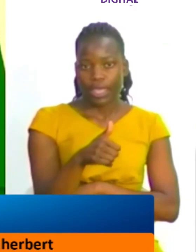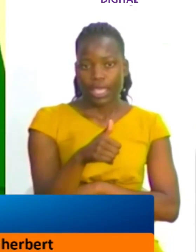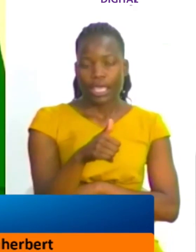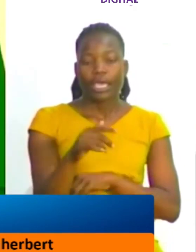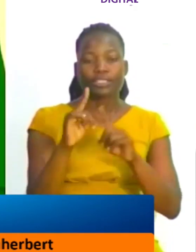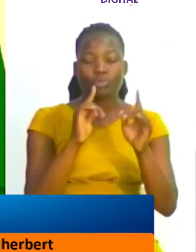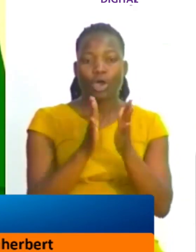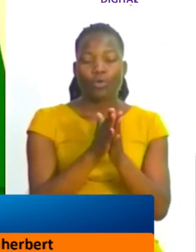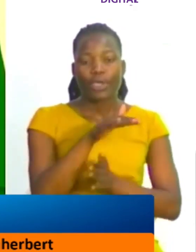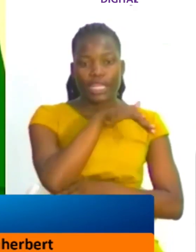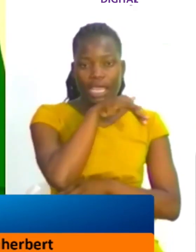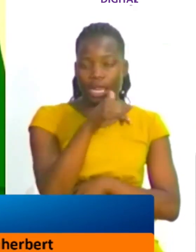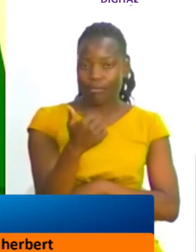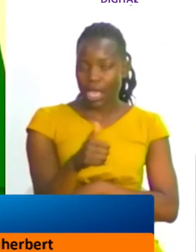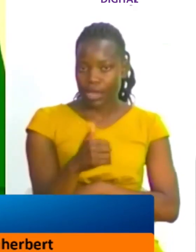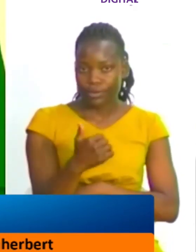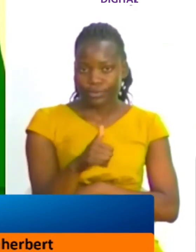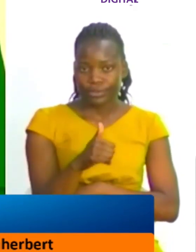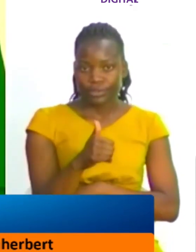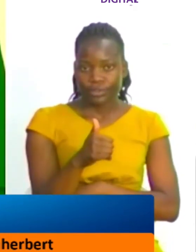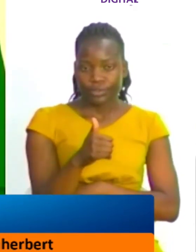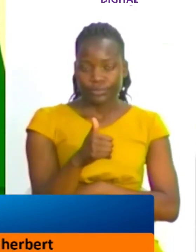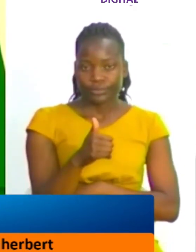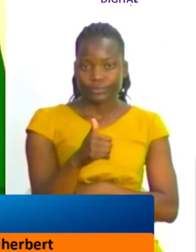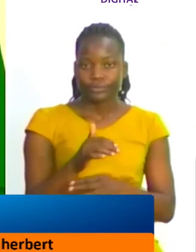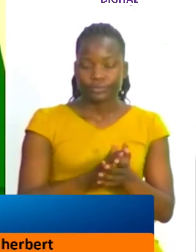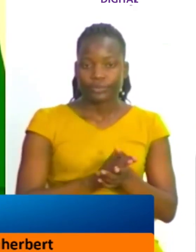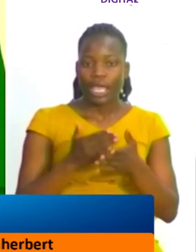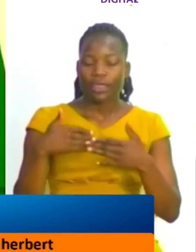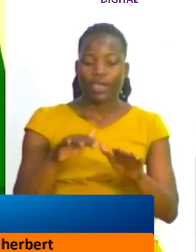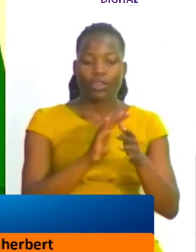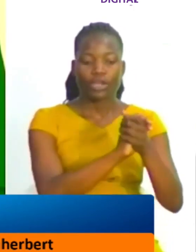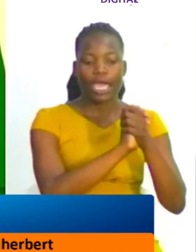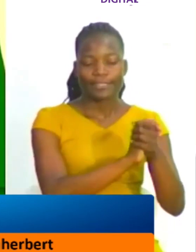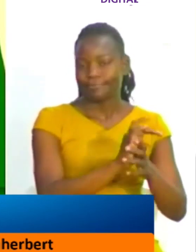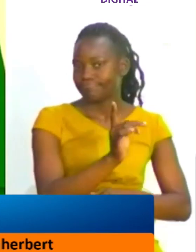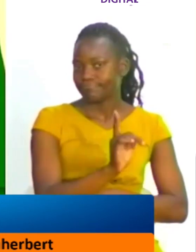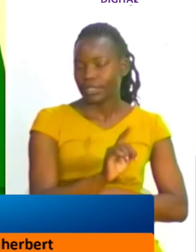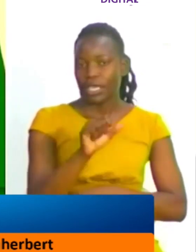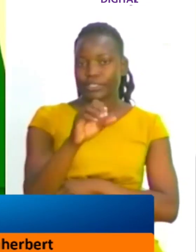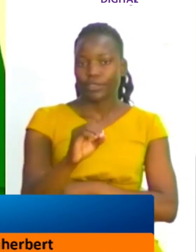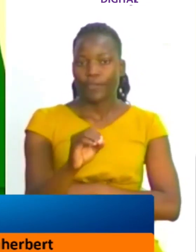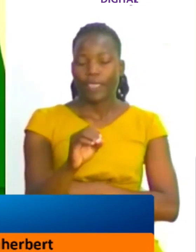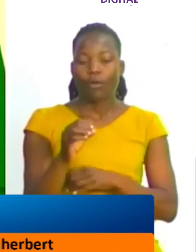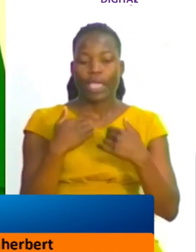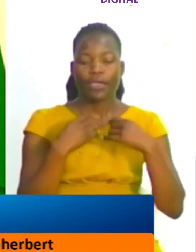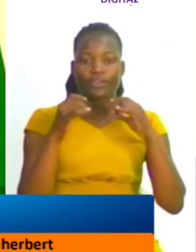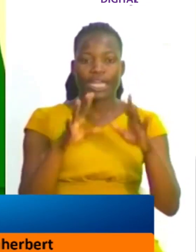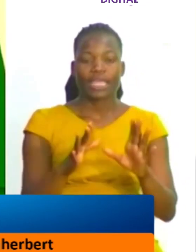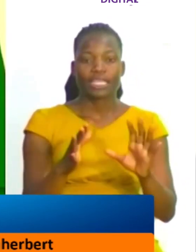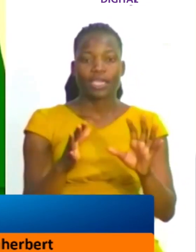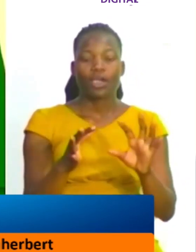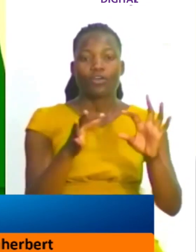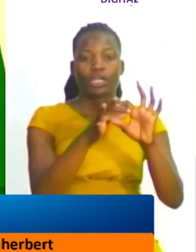spoken to raila odinga leave alone meeting leave alone a handshake therefore there is nothing touching